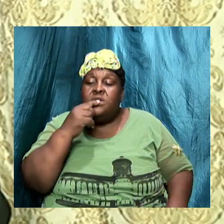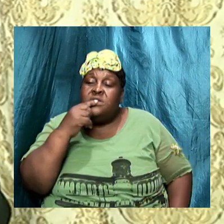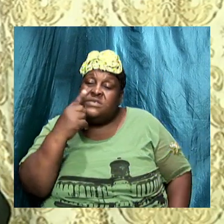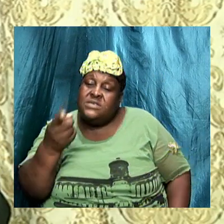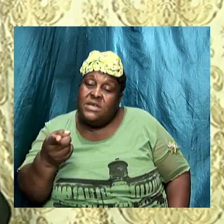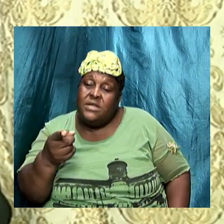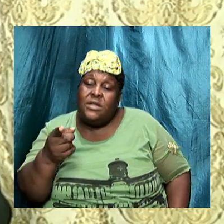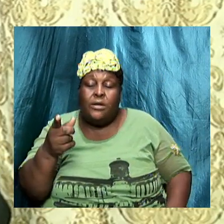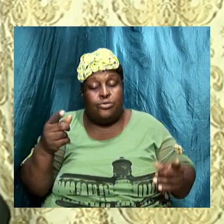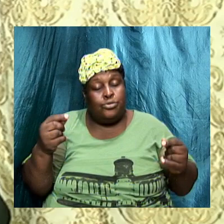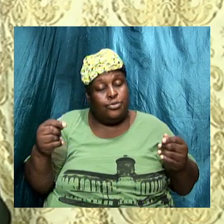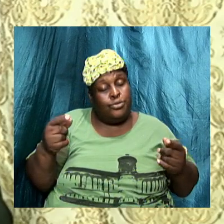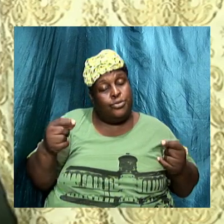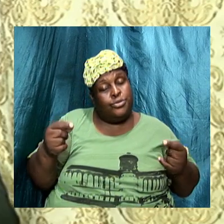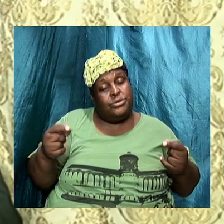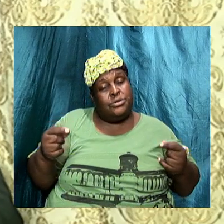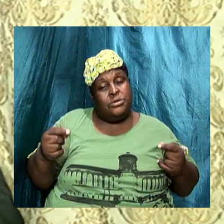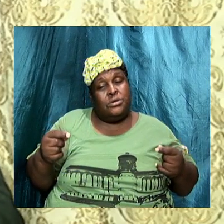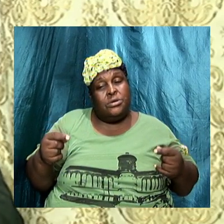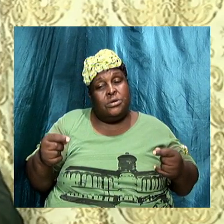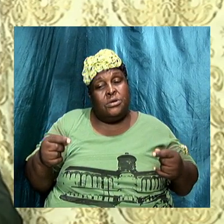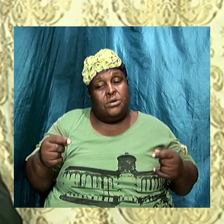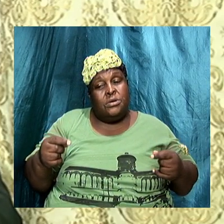Sadducees said if it's not